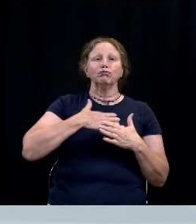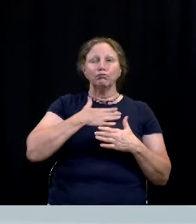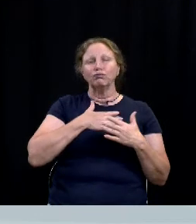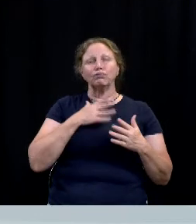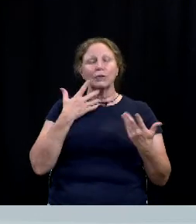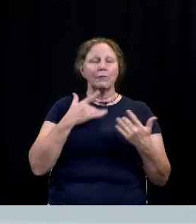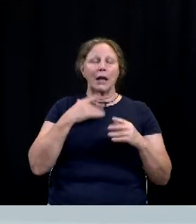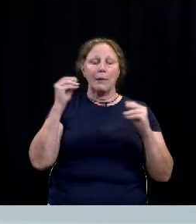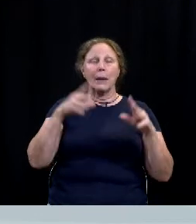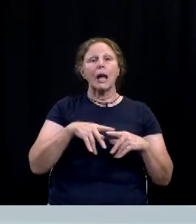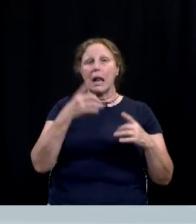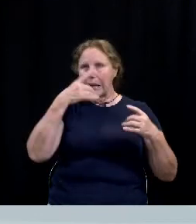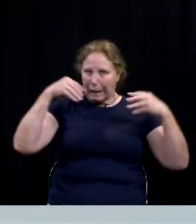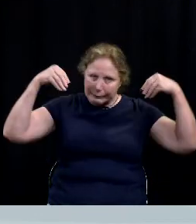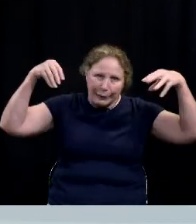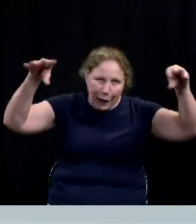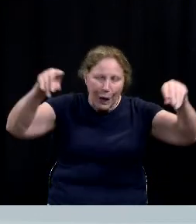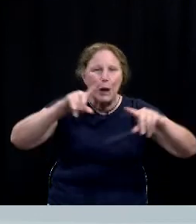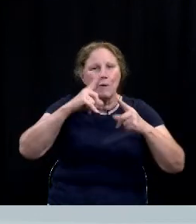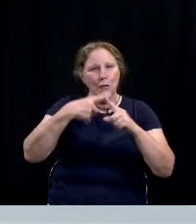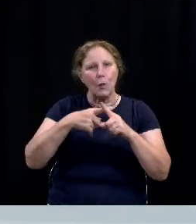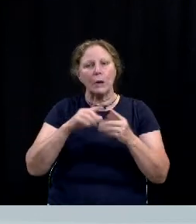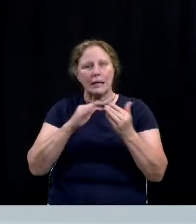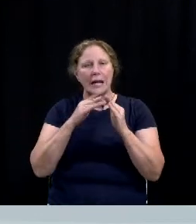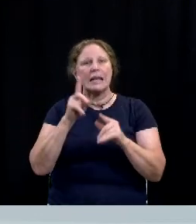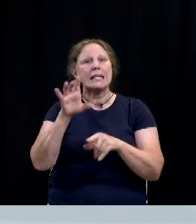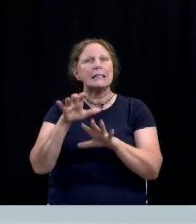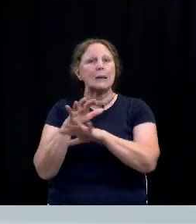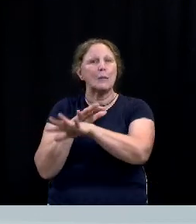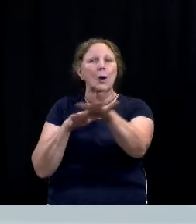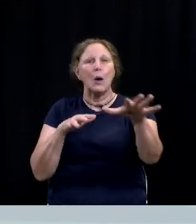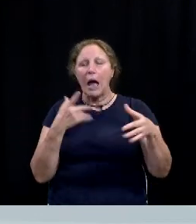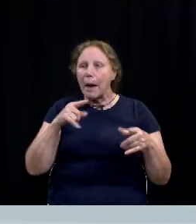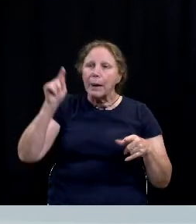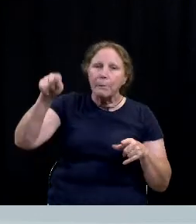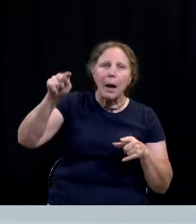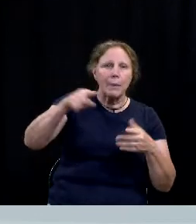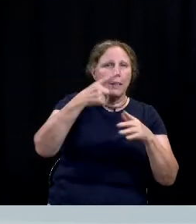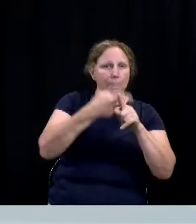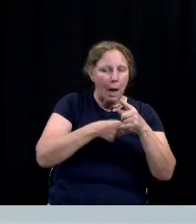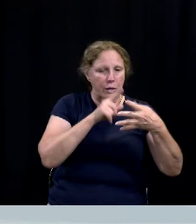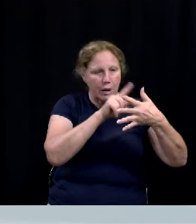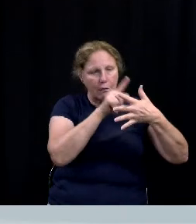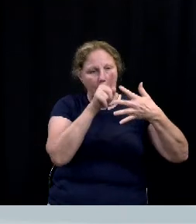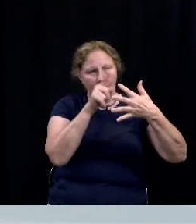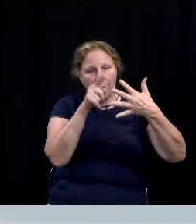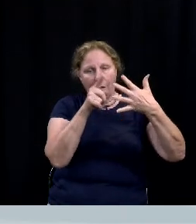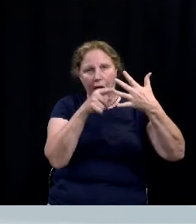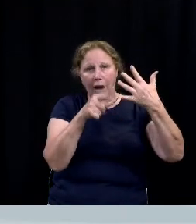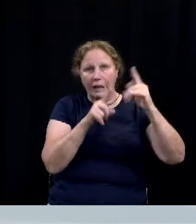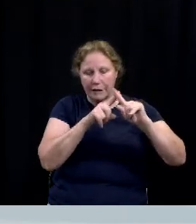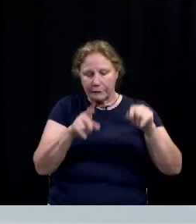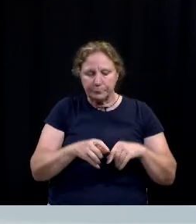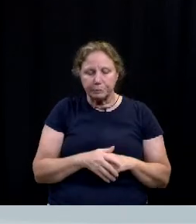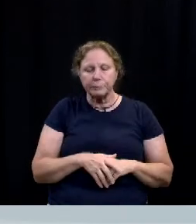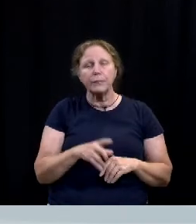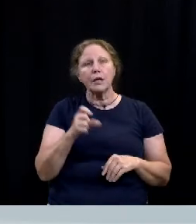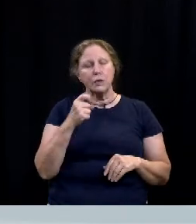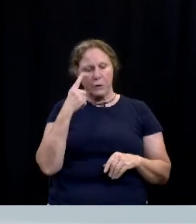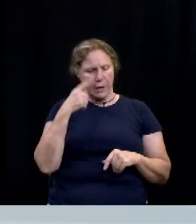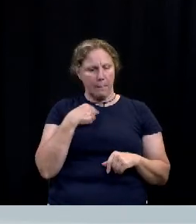course you have lights and then you have downtown in december to where you have things going on throughout the month so looking at it virtually